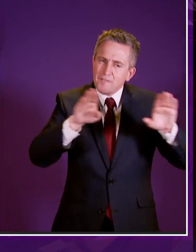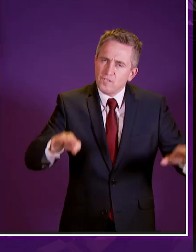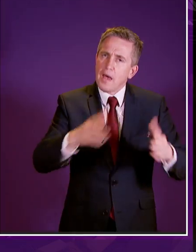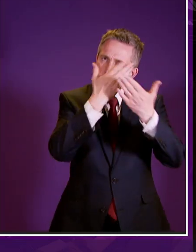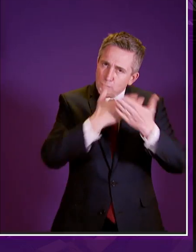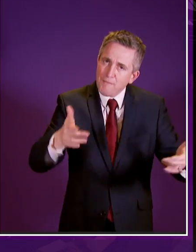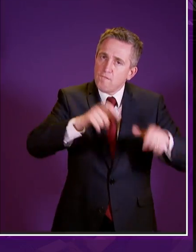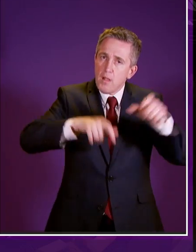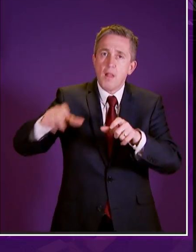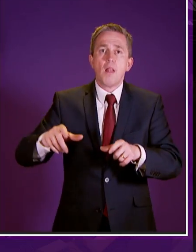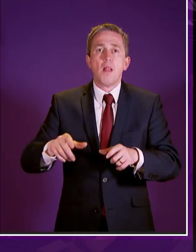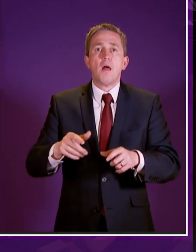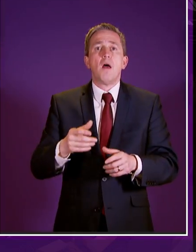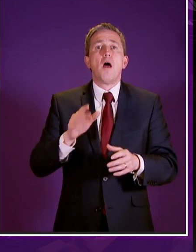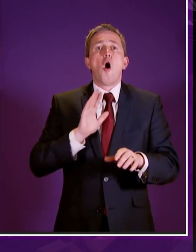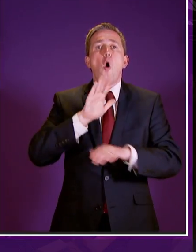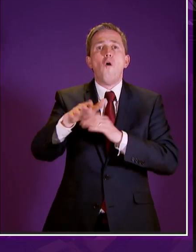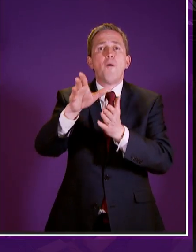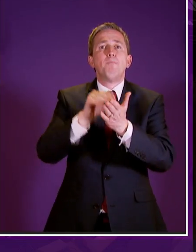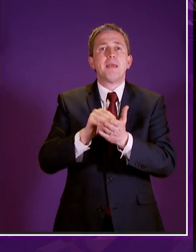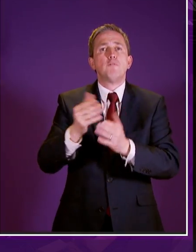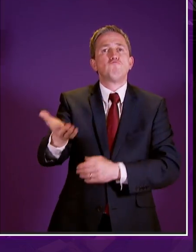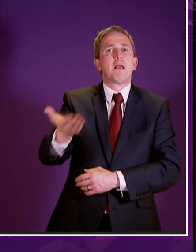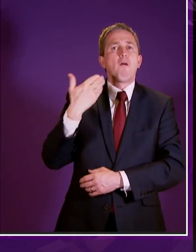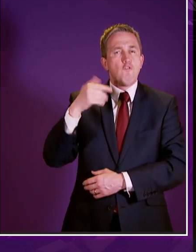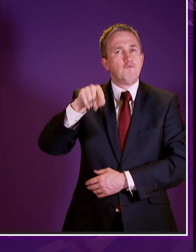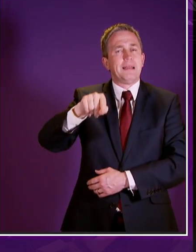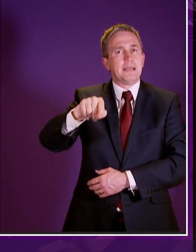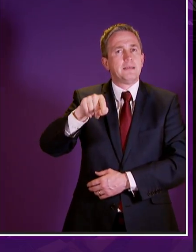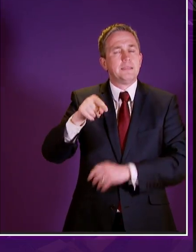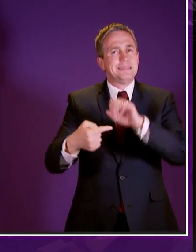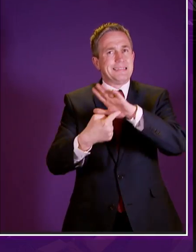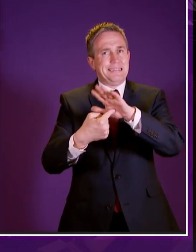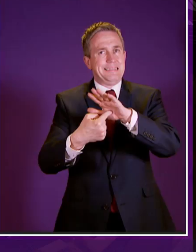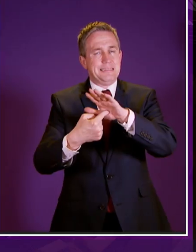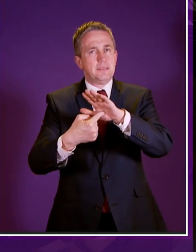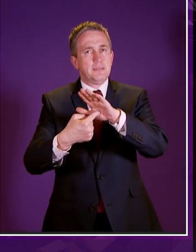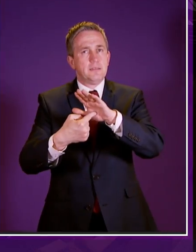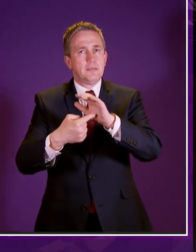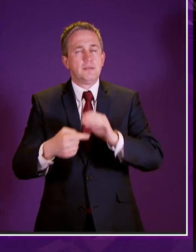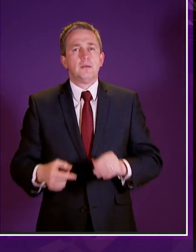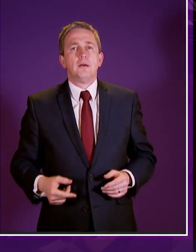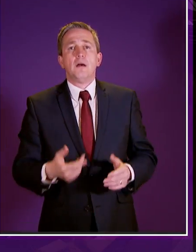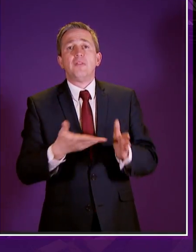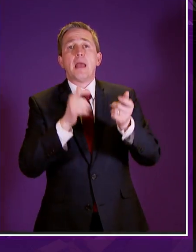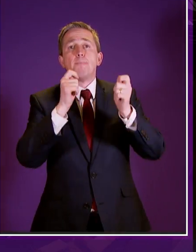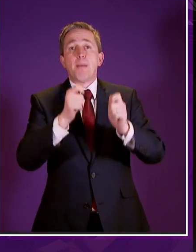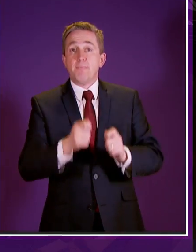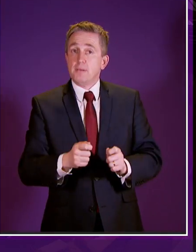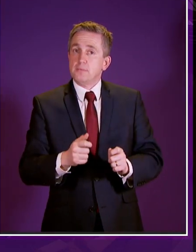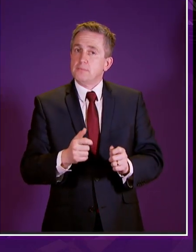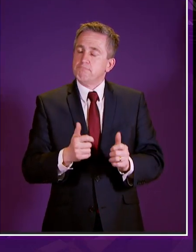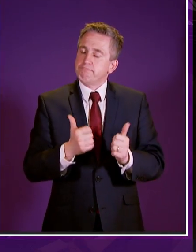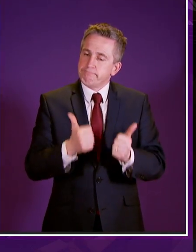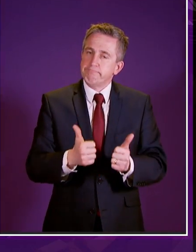in the things like the overpayment recovery uh the most important one of the most important amendments we passed today for for myself and many